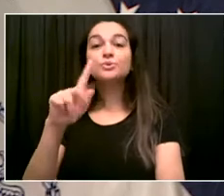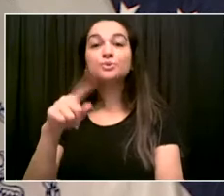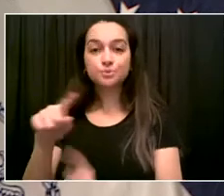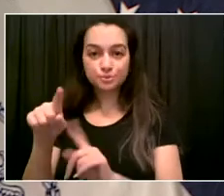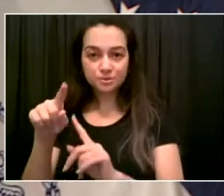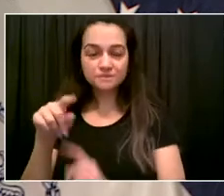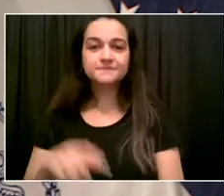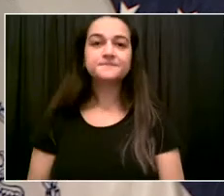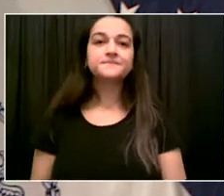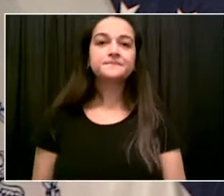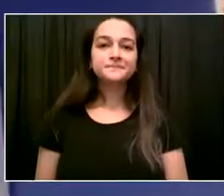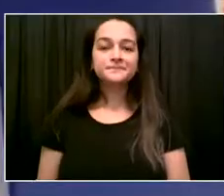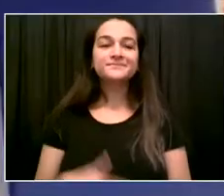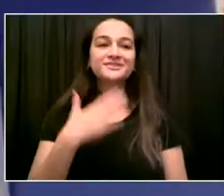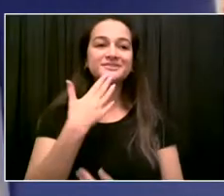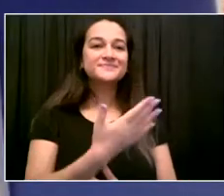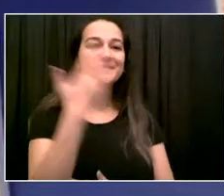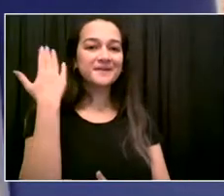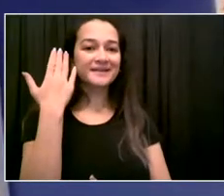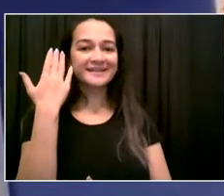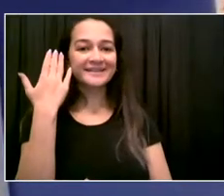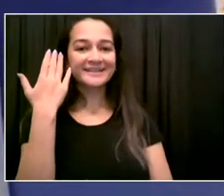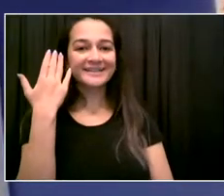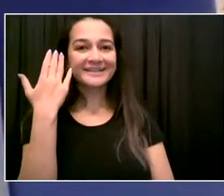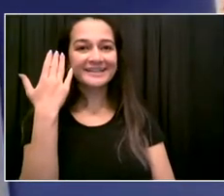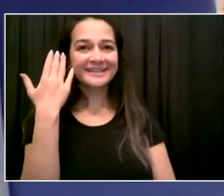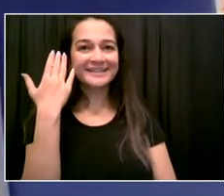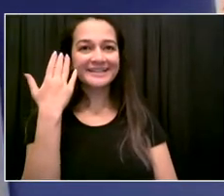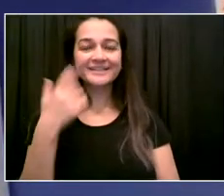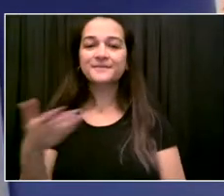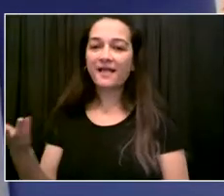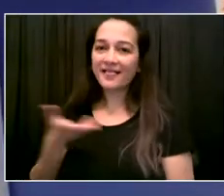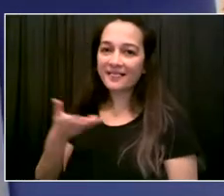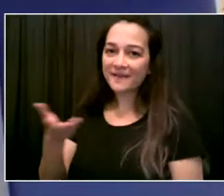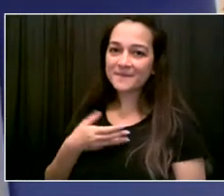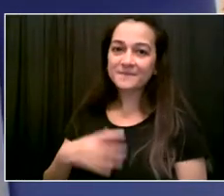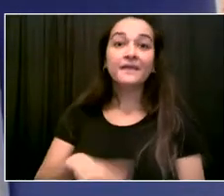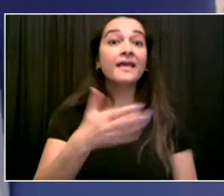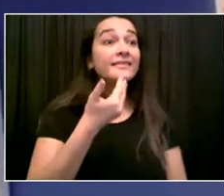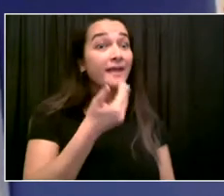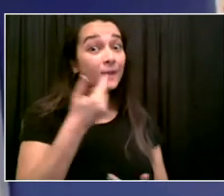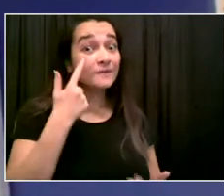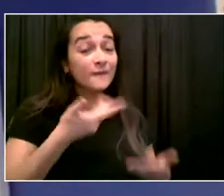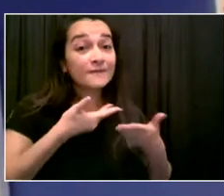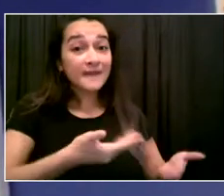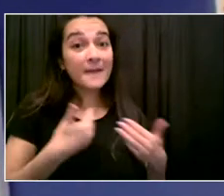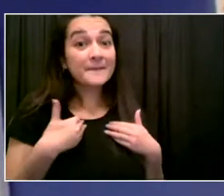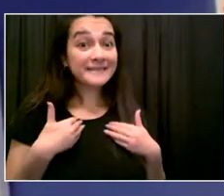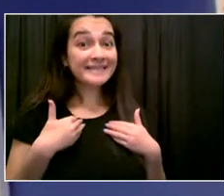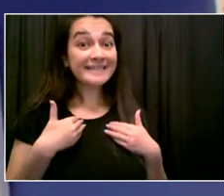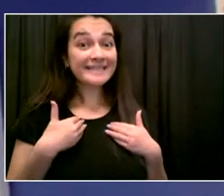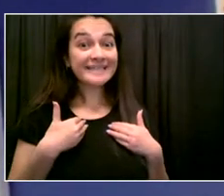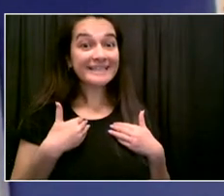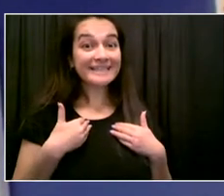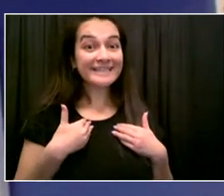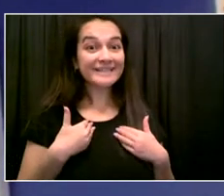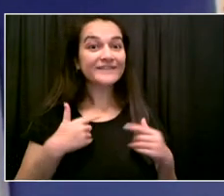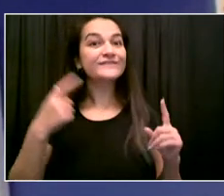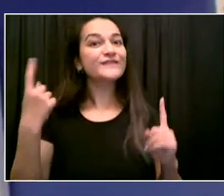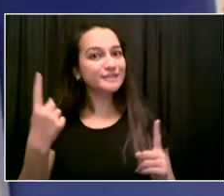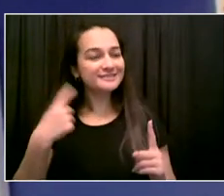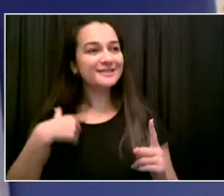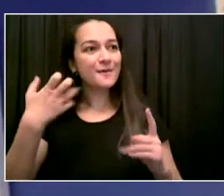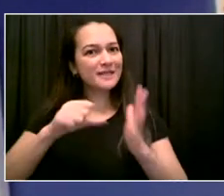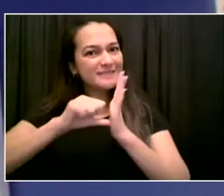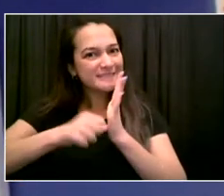Thank you so much for having me. I want to first thank you for your team's responsiveness during the pandemic. as we